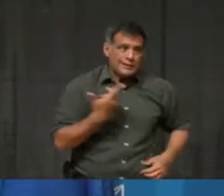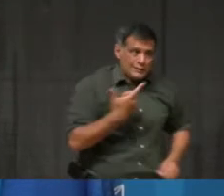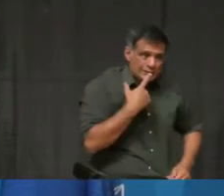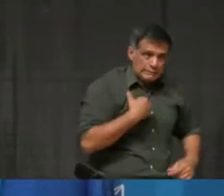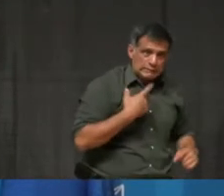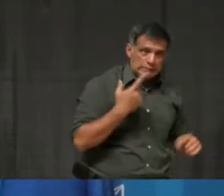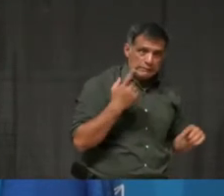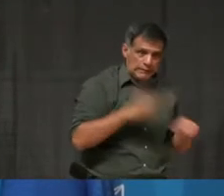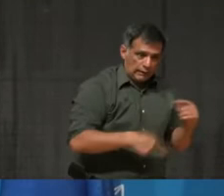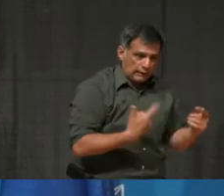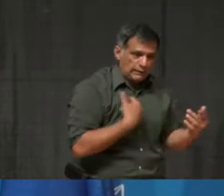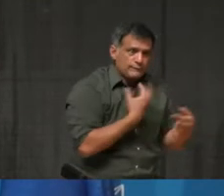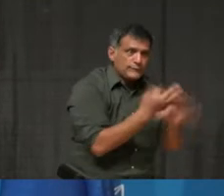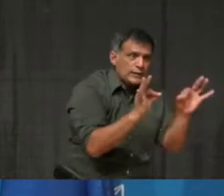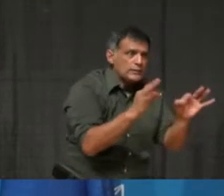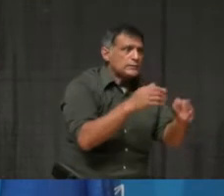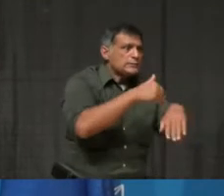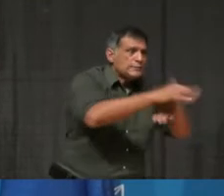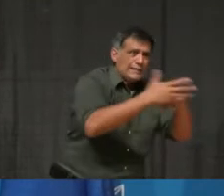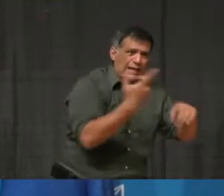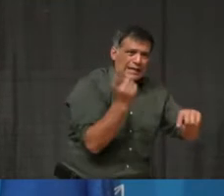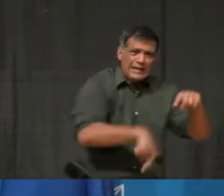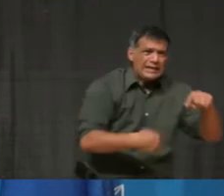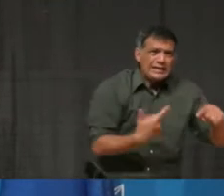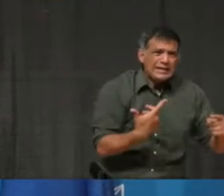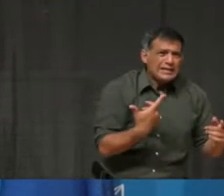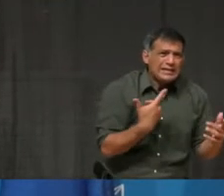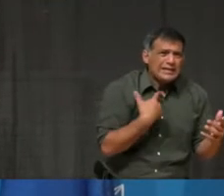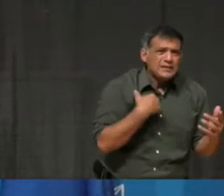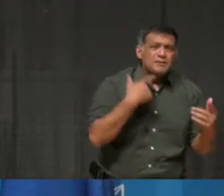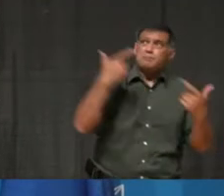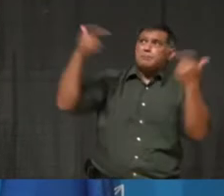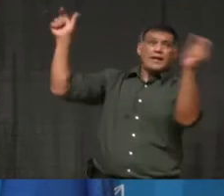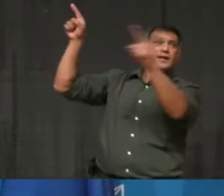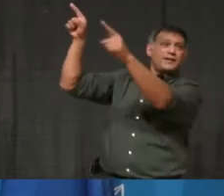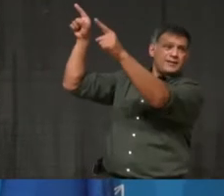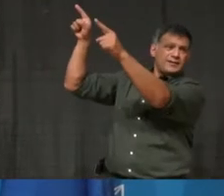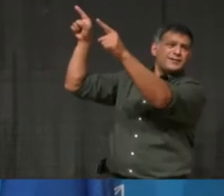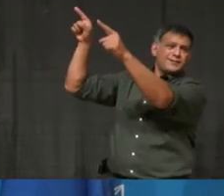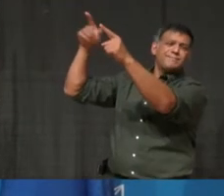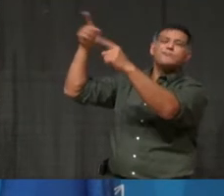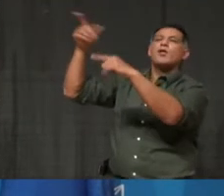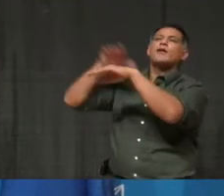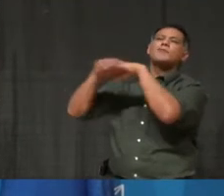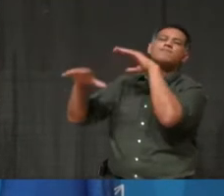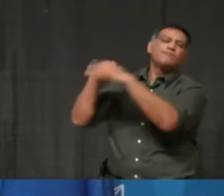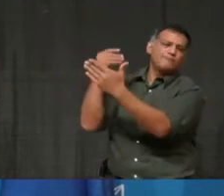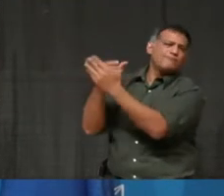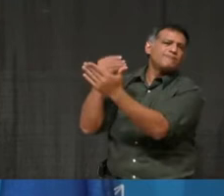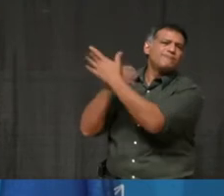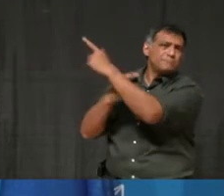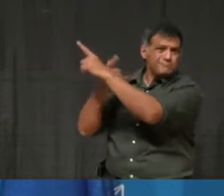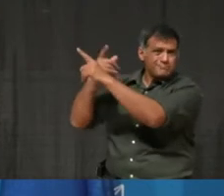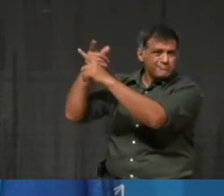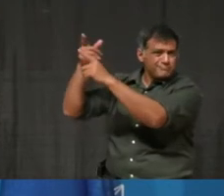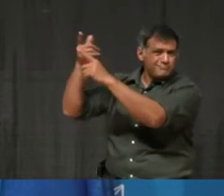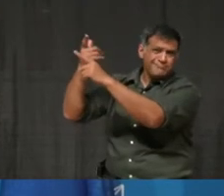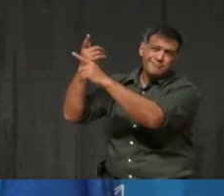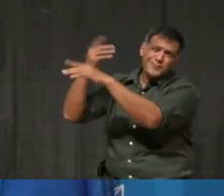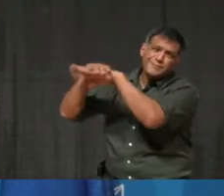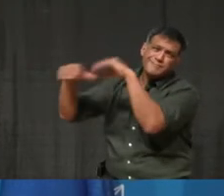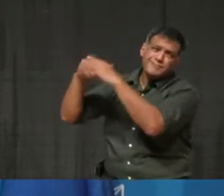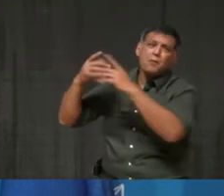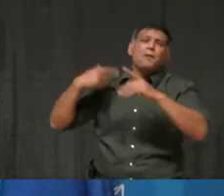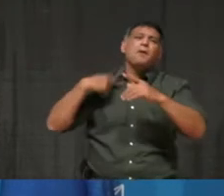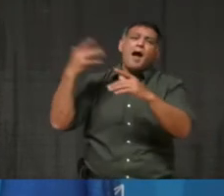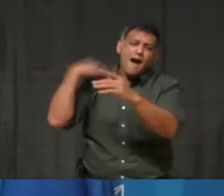Big box means convenience. And I would suggest that convenience comes at a price, especially now. So please